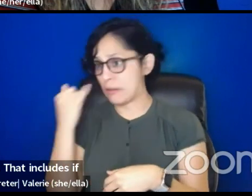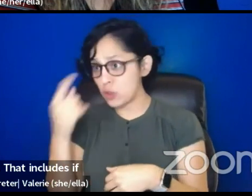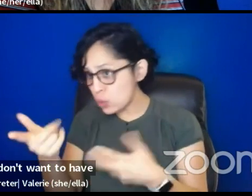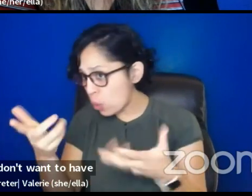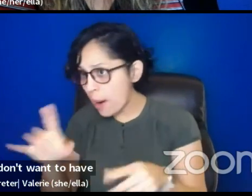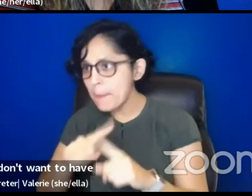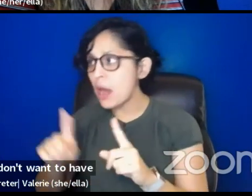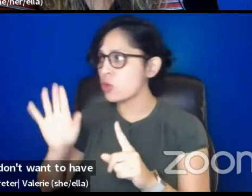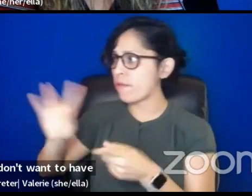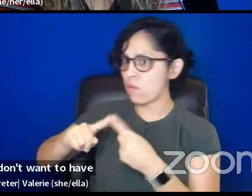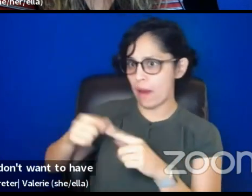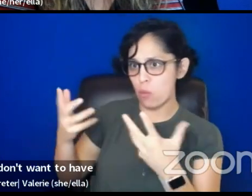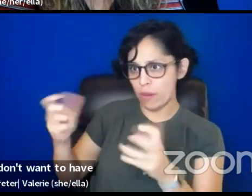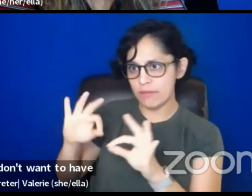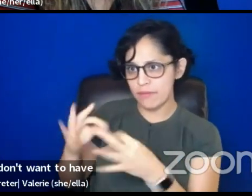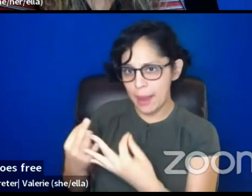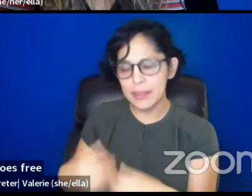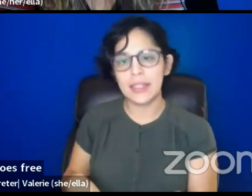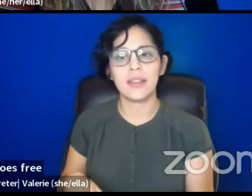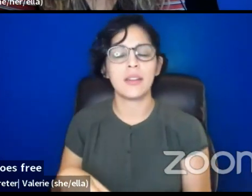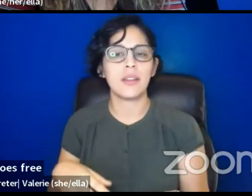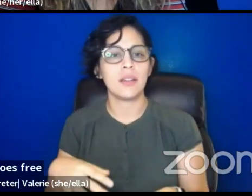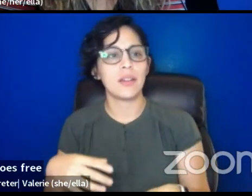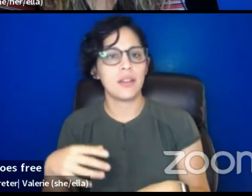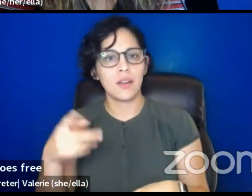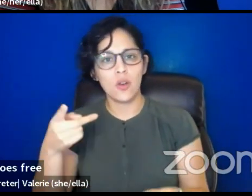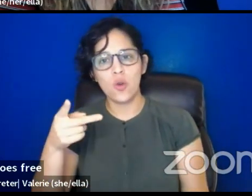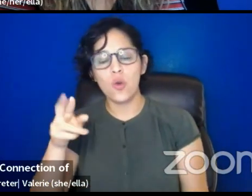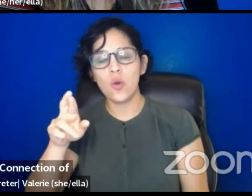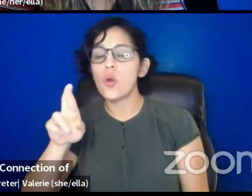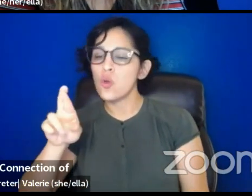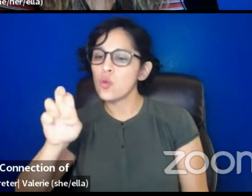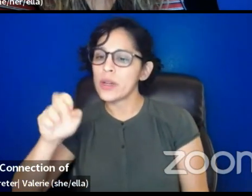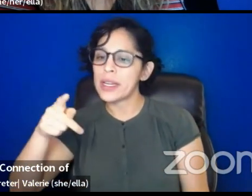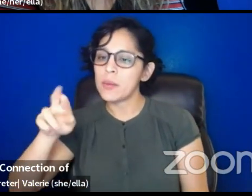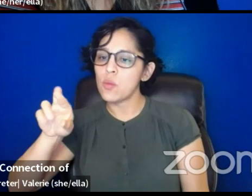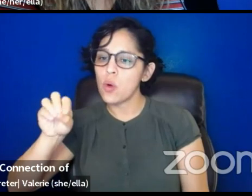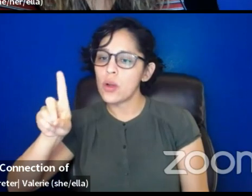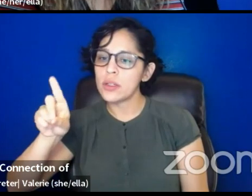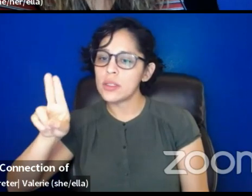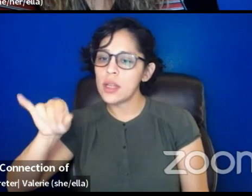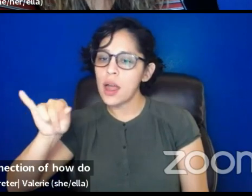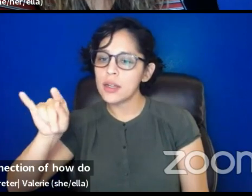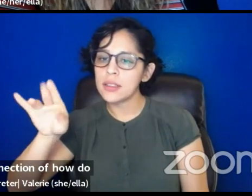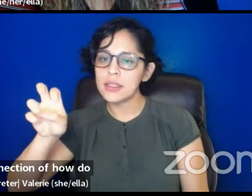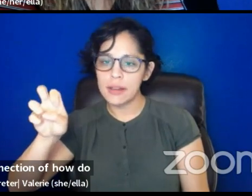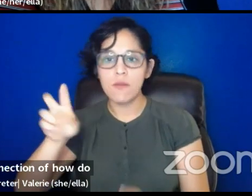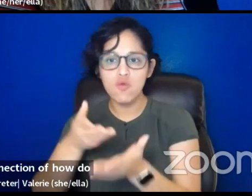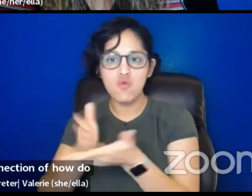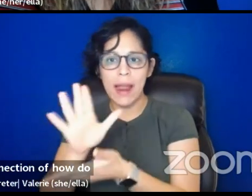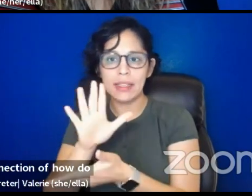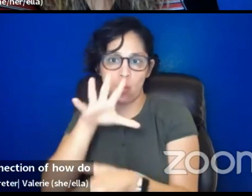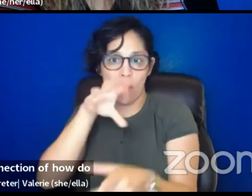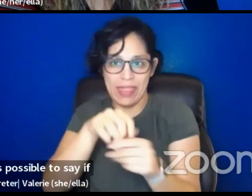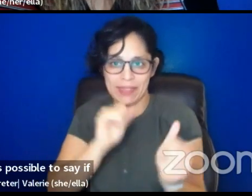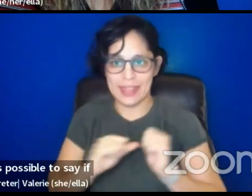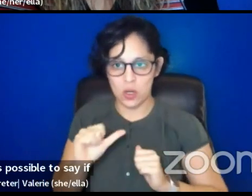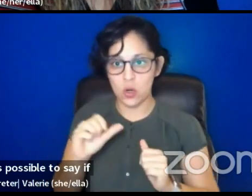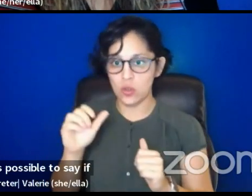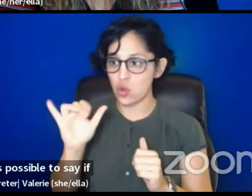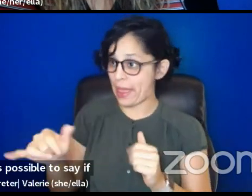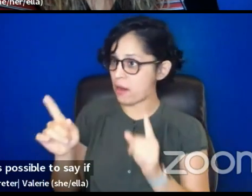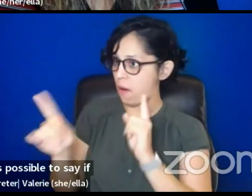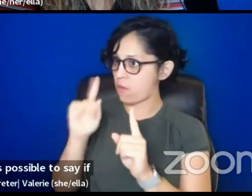Reproductive rights and theater, right? Like, this connection of how do we start the conversation as early as possible to say, if anyone,